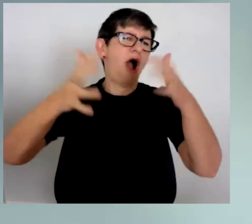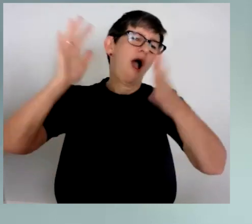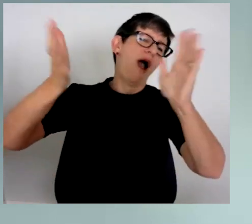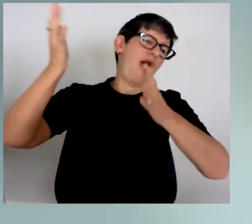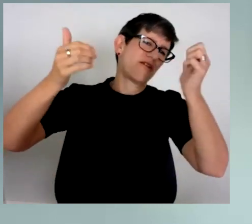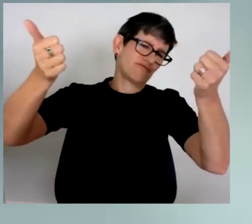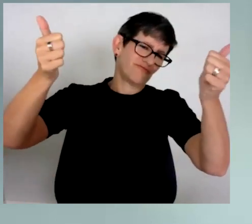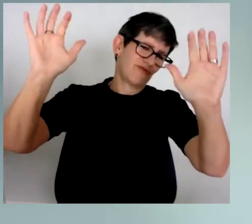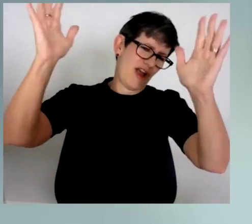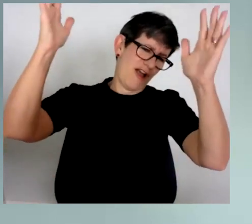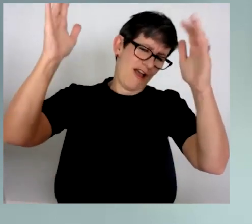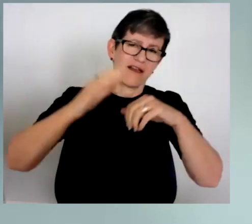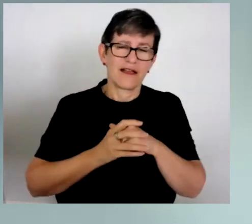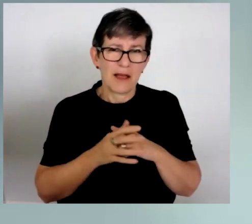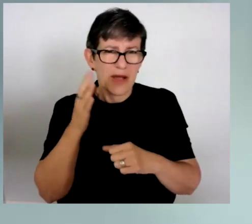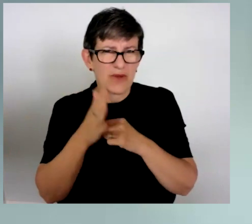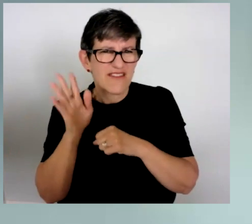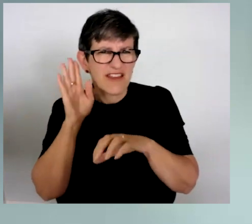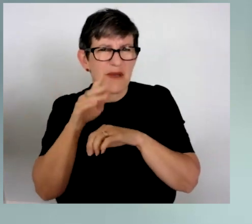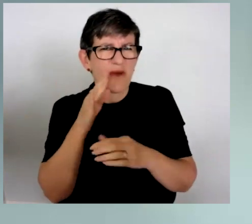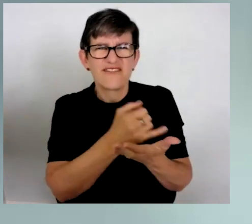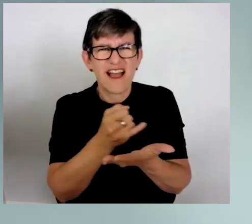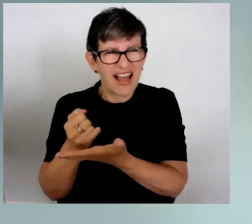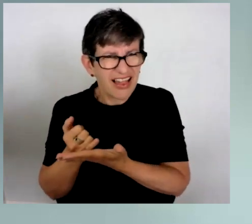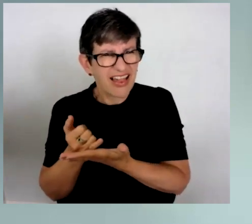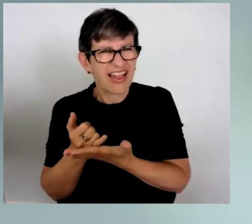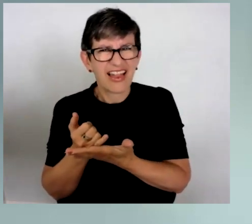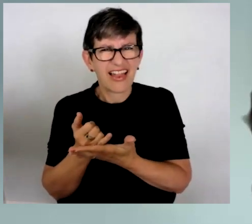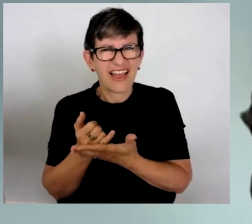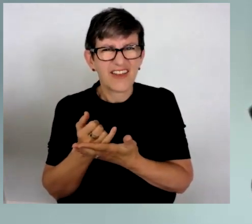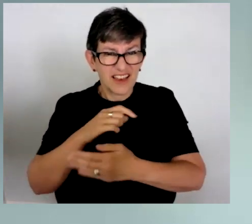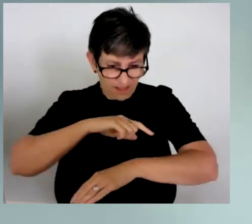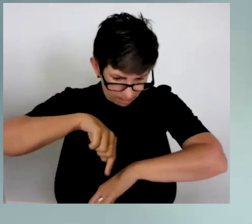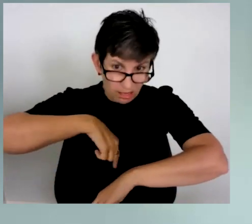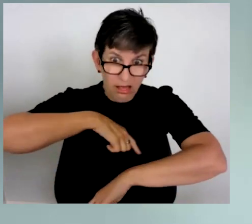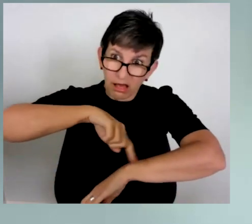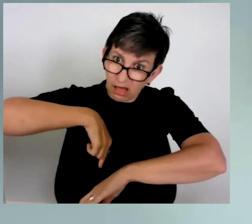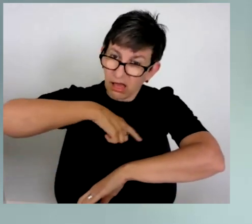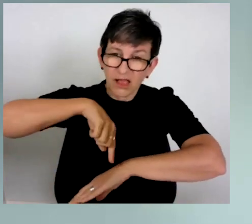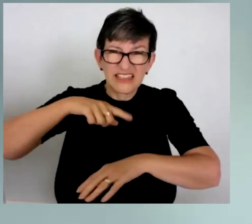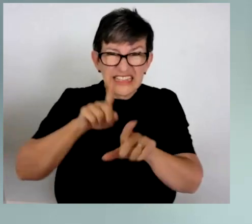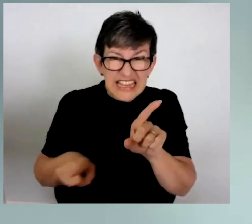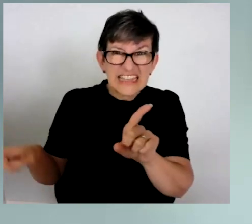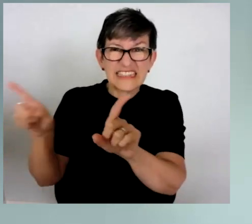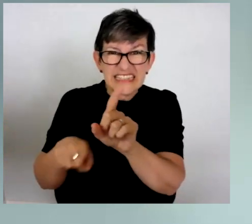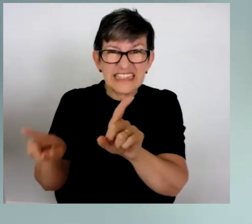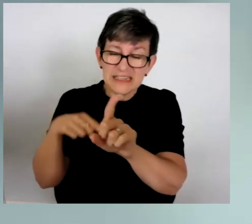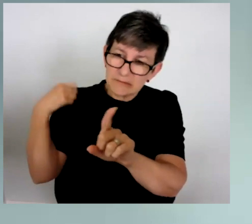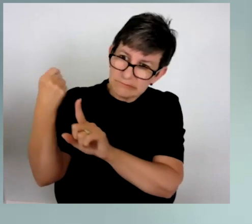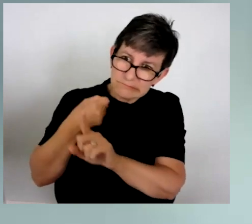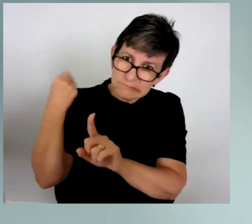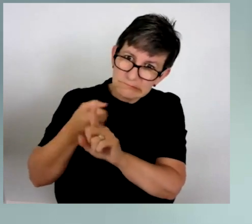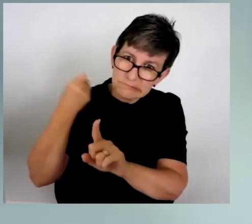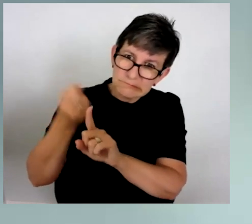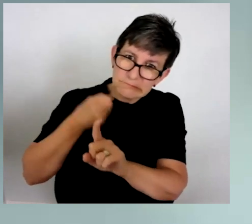into it. And it can just be really time consuming. can take years and years to get an